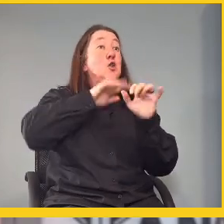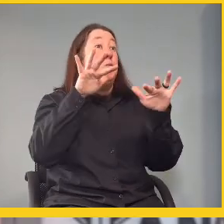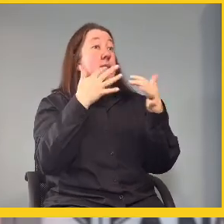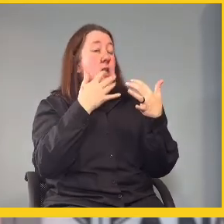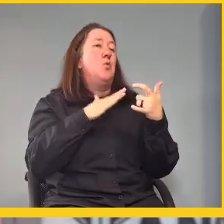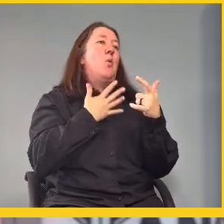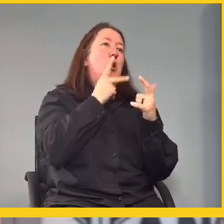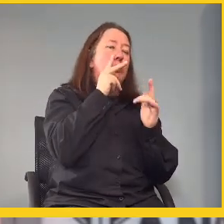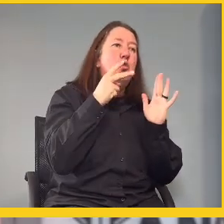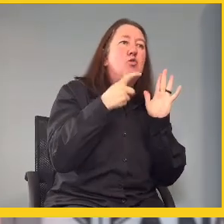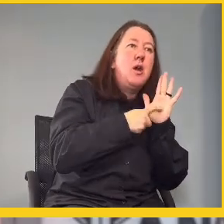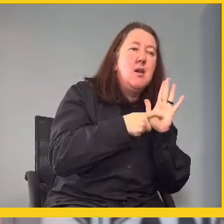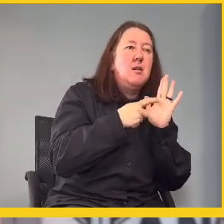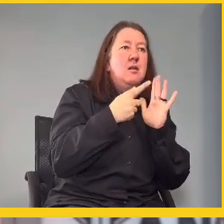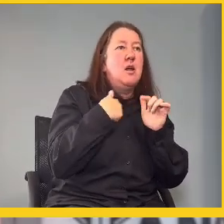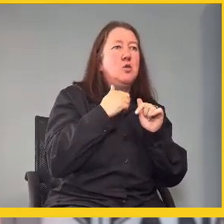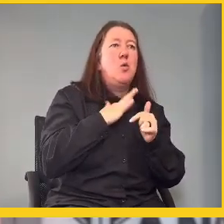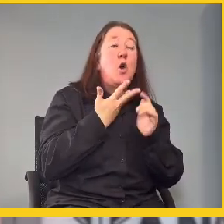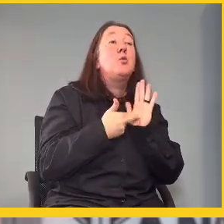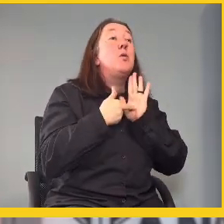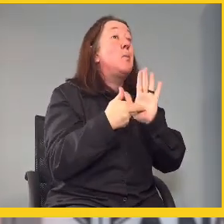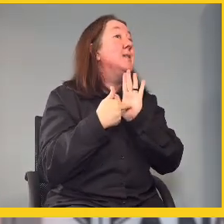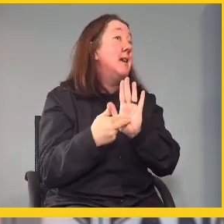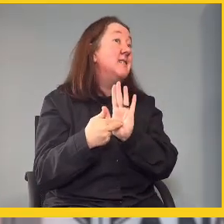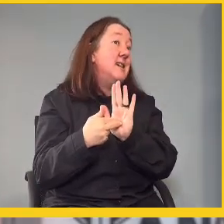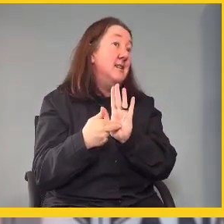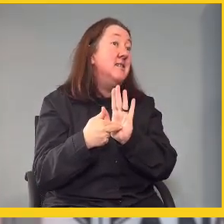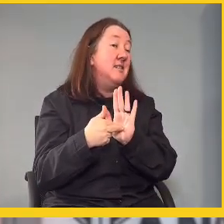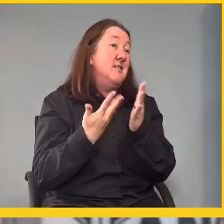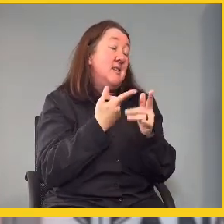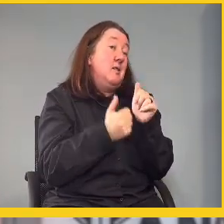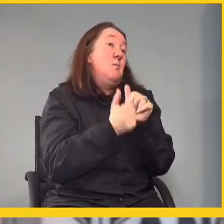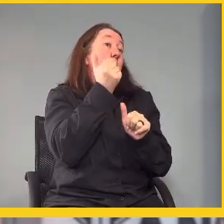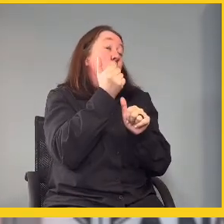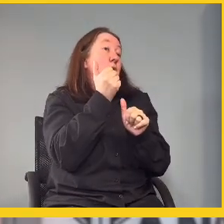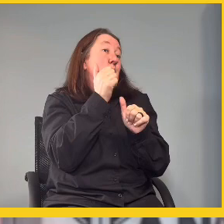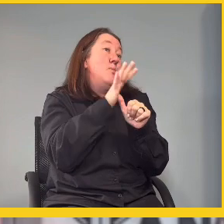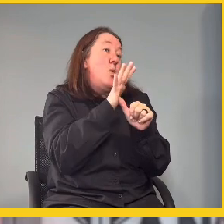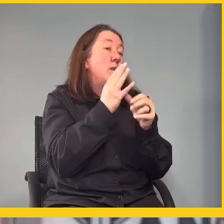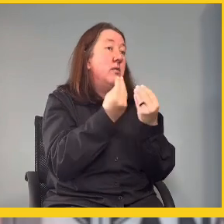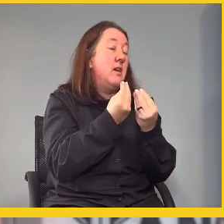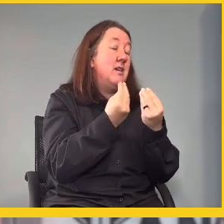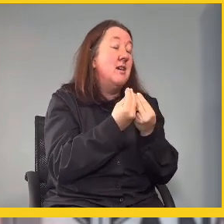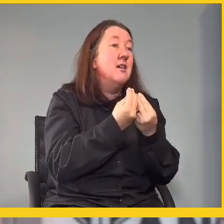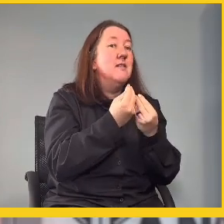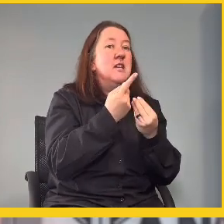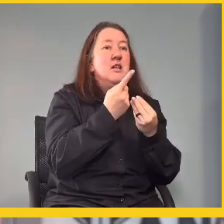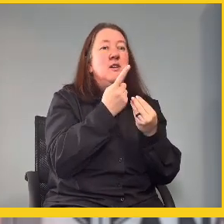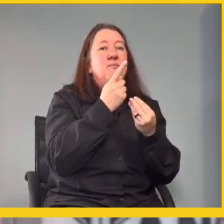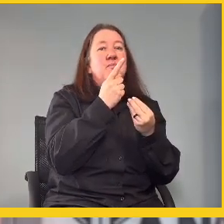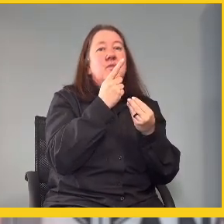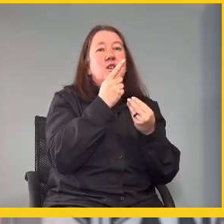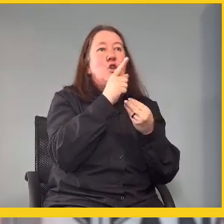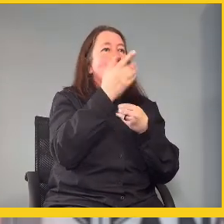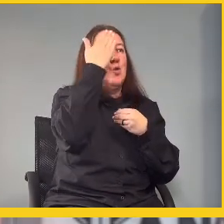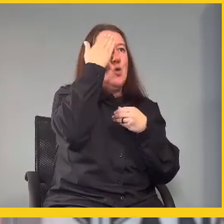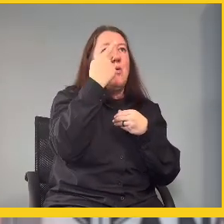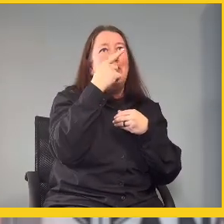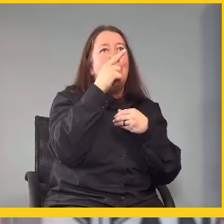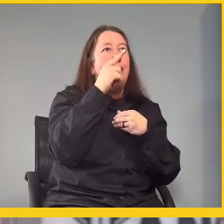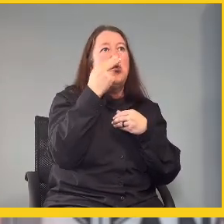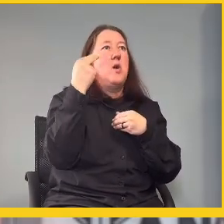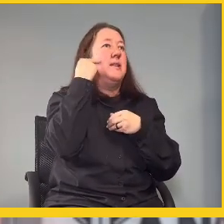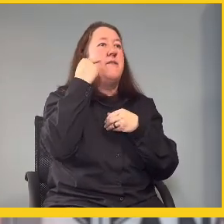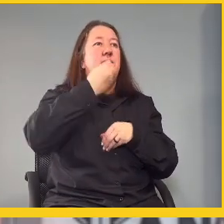to be recognized, we want to be represented. That's the most important thing. So, you know, if for a deaf